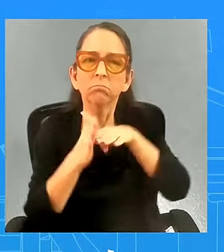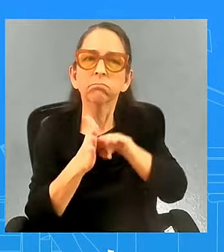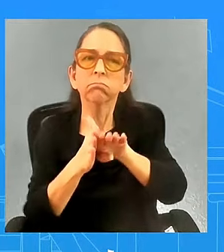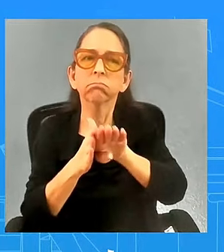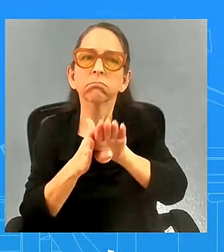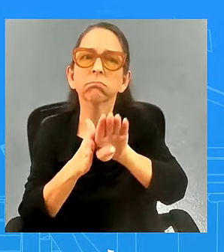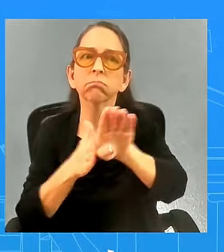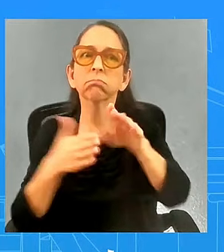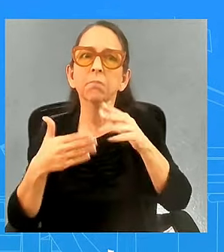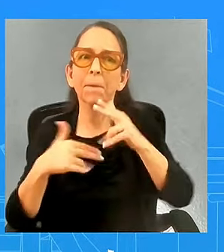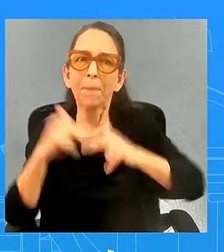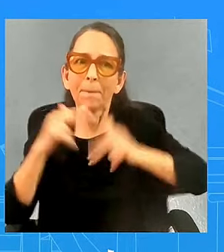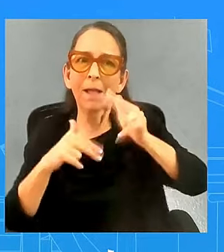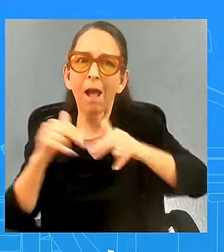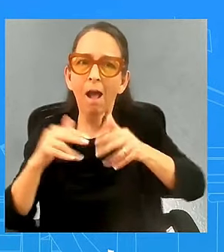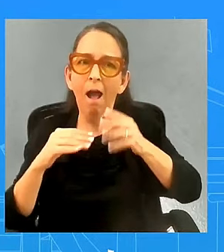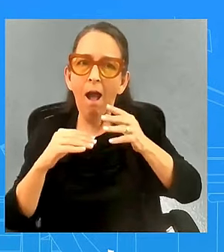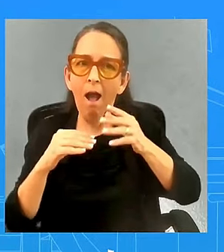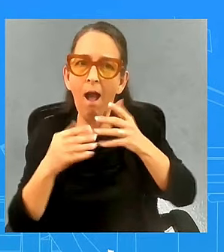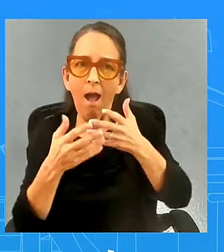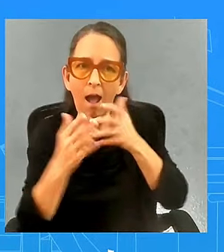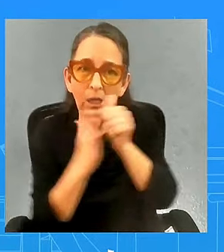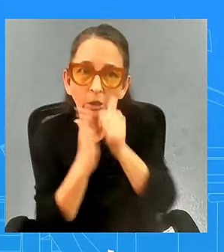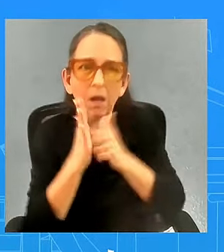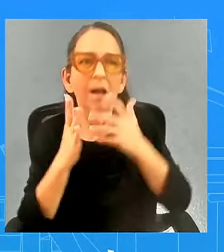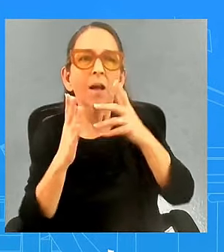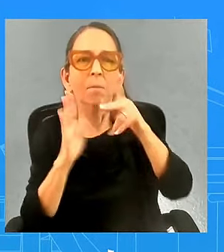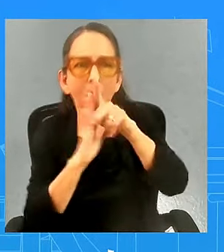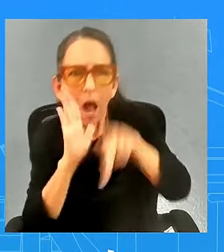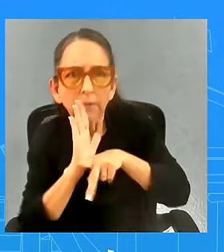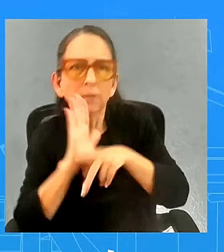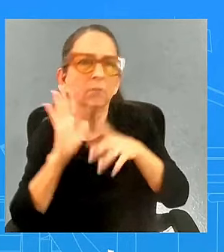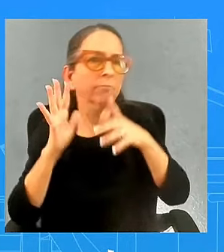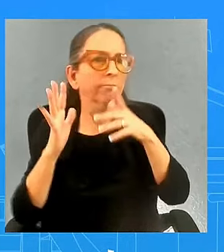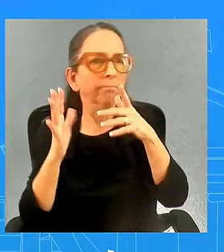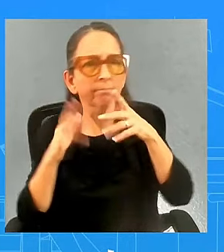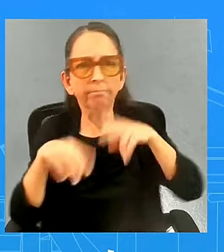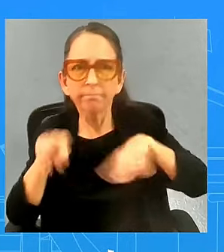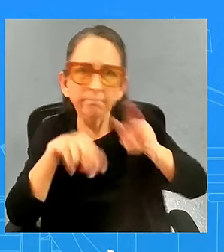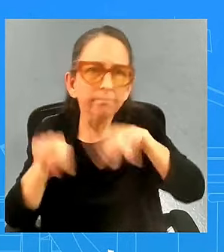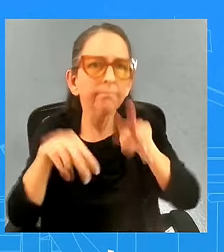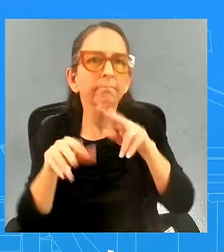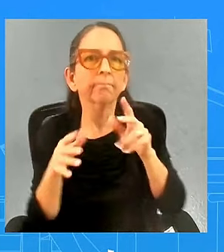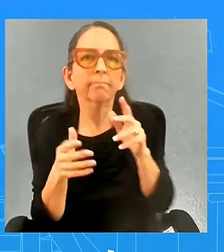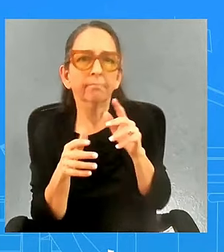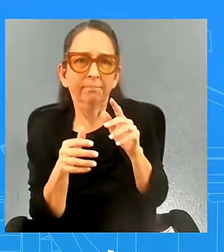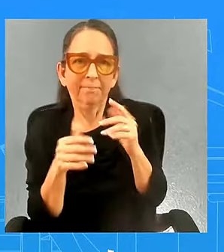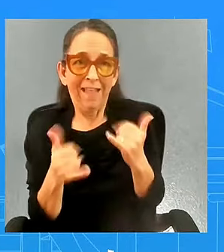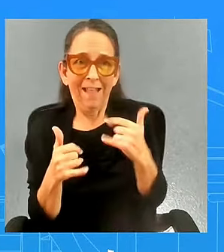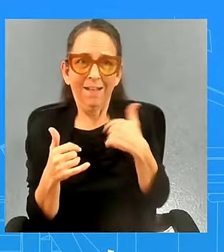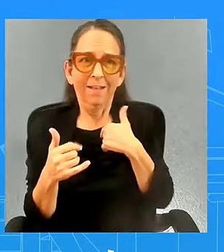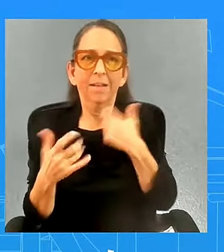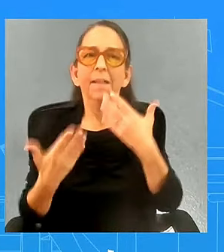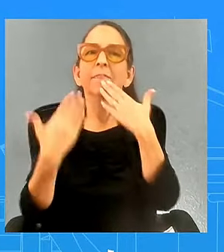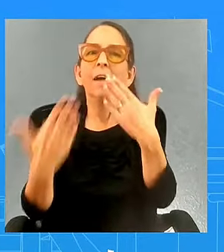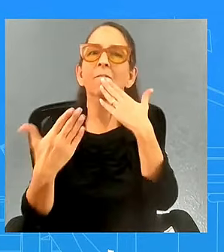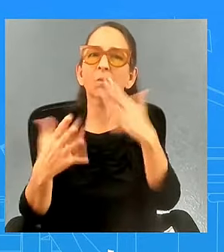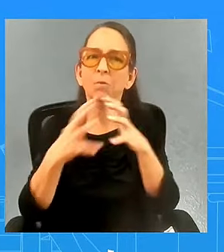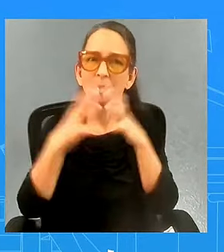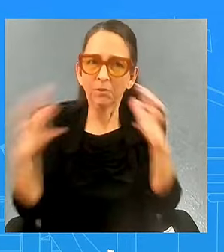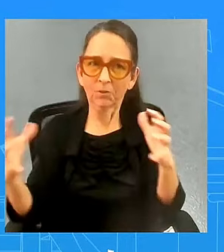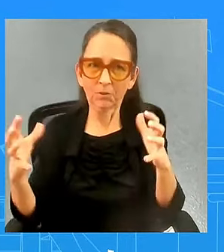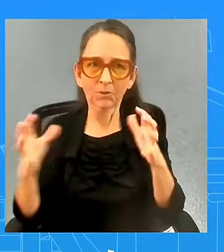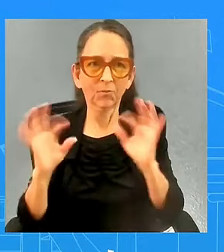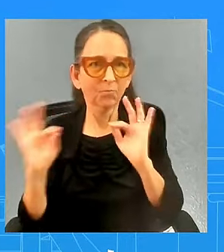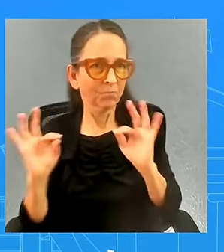policy agenda with which to build upon that foundation thank you thank you so much chair i appreciate you thank you thank you for coming